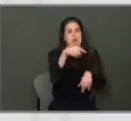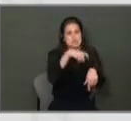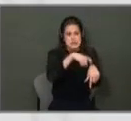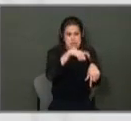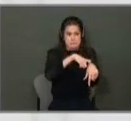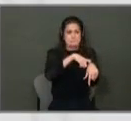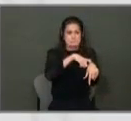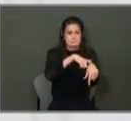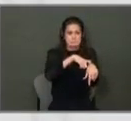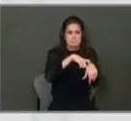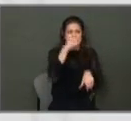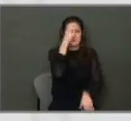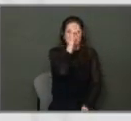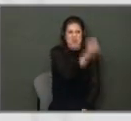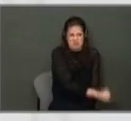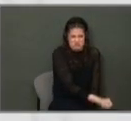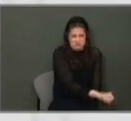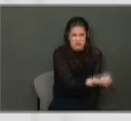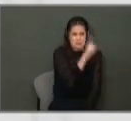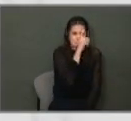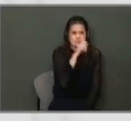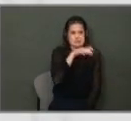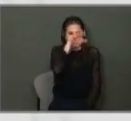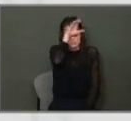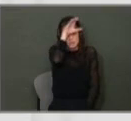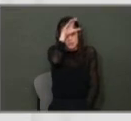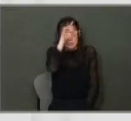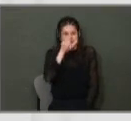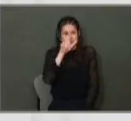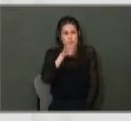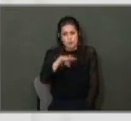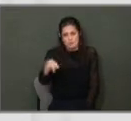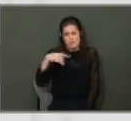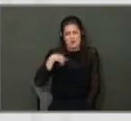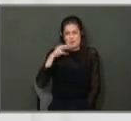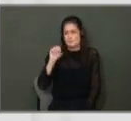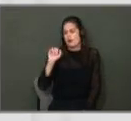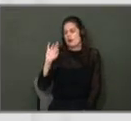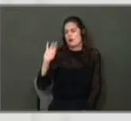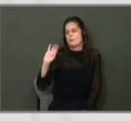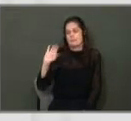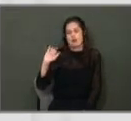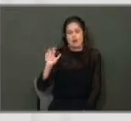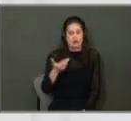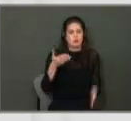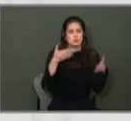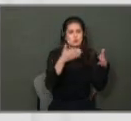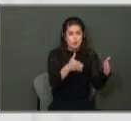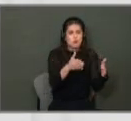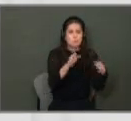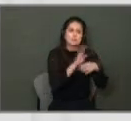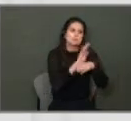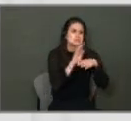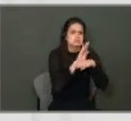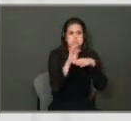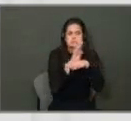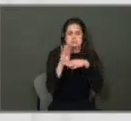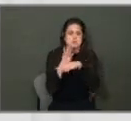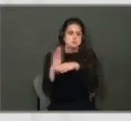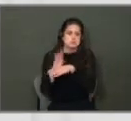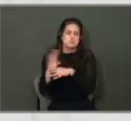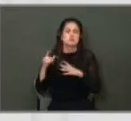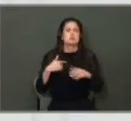going south because Fire Station 44 there off of Marbach, just south of Marbach, is one of the busiest stations.